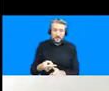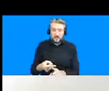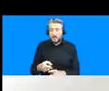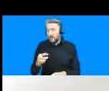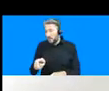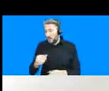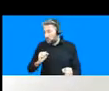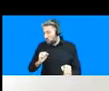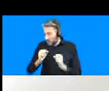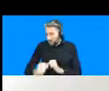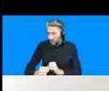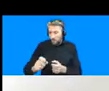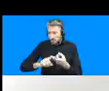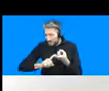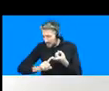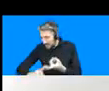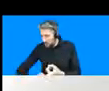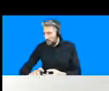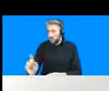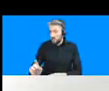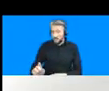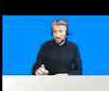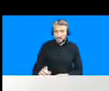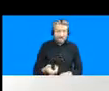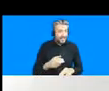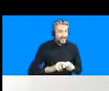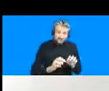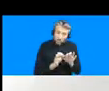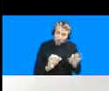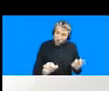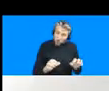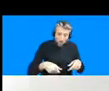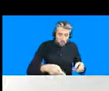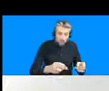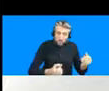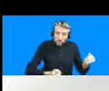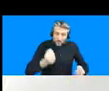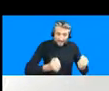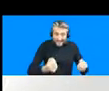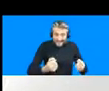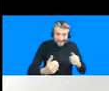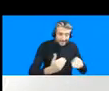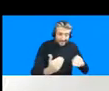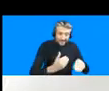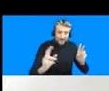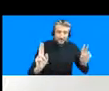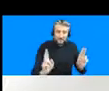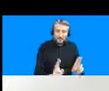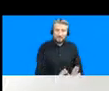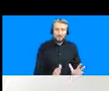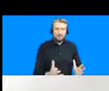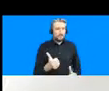you know without road traffic and construction activities cities have dramatically reduced the amount of particulate matter in the air